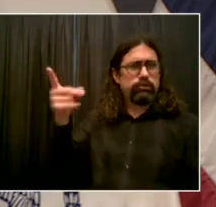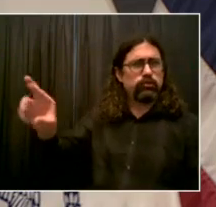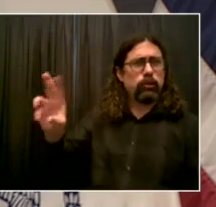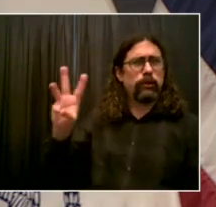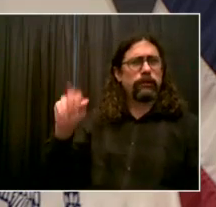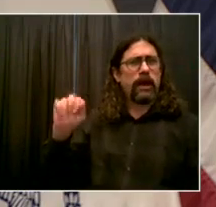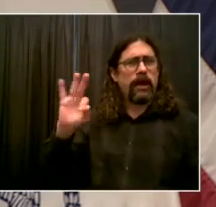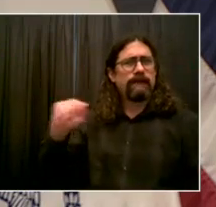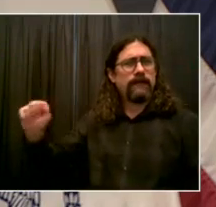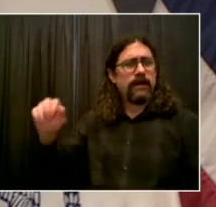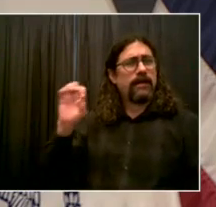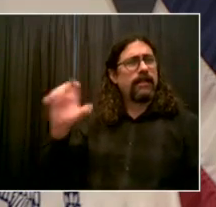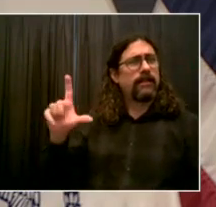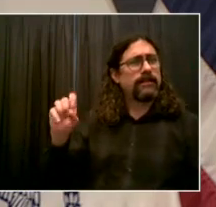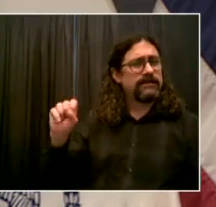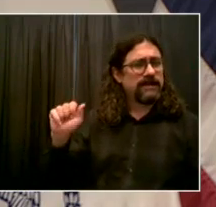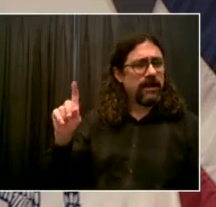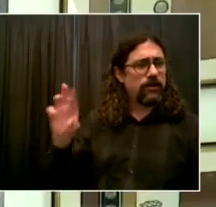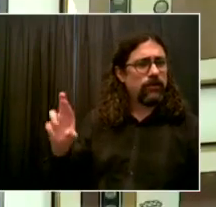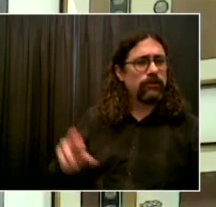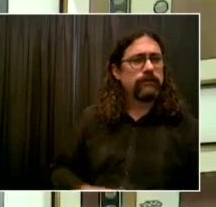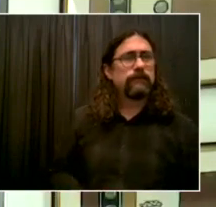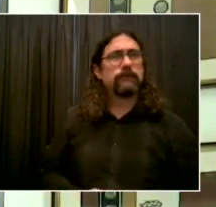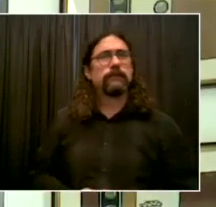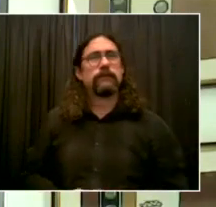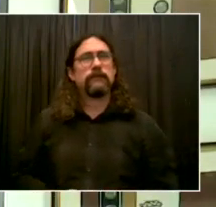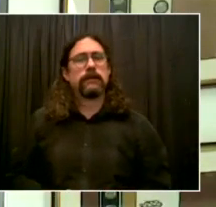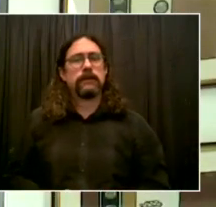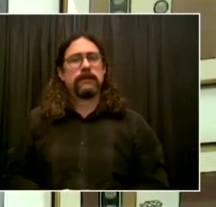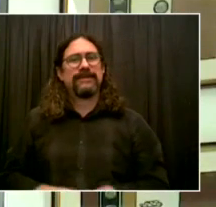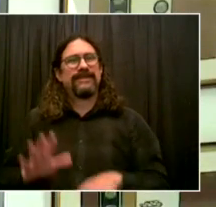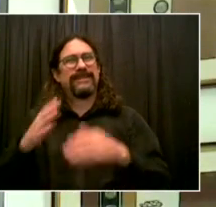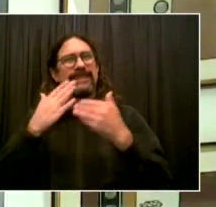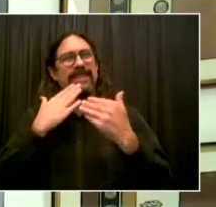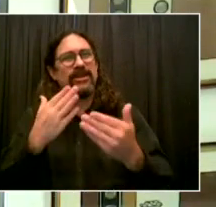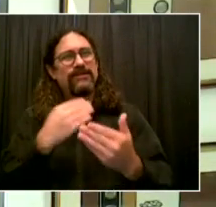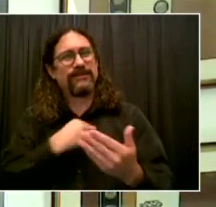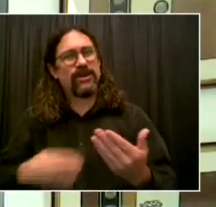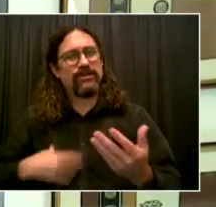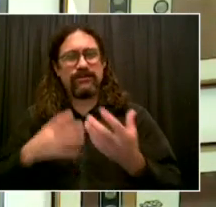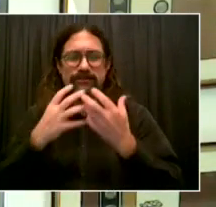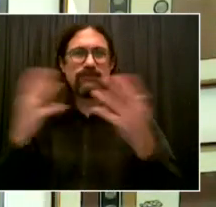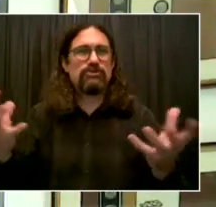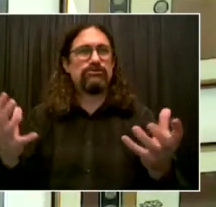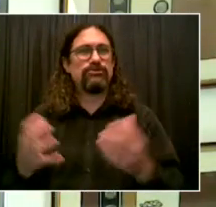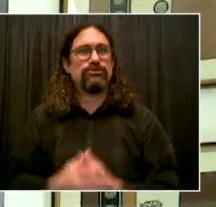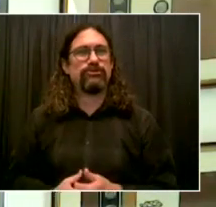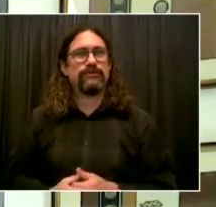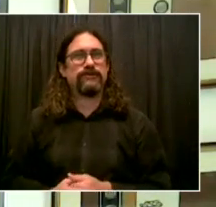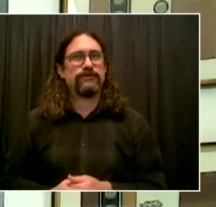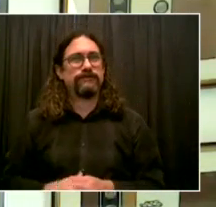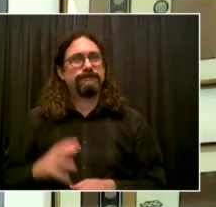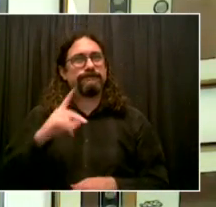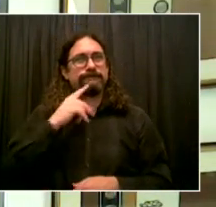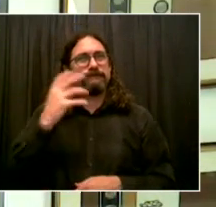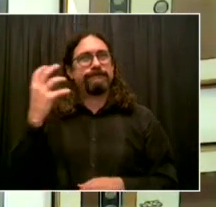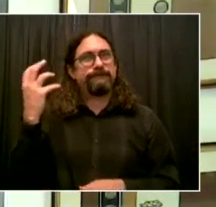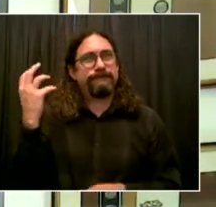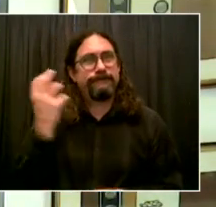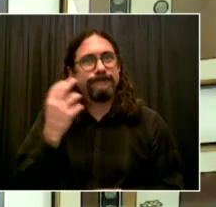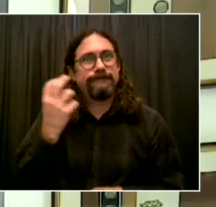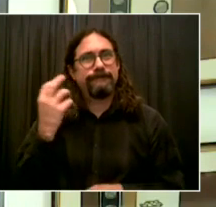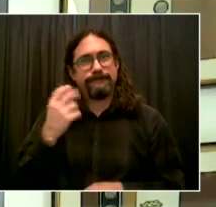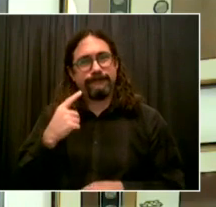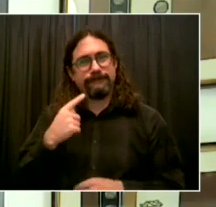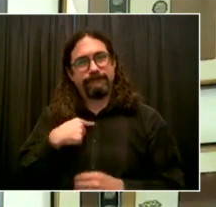Thank you very much, Mayor de Blasio and and very much appreciate the opportunity today to speak to you briefly